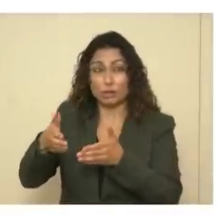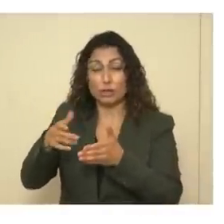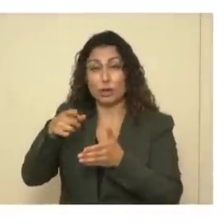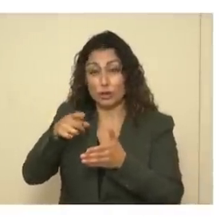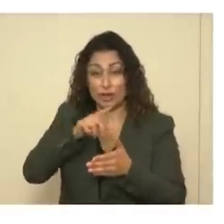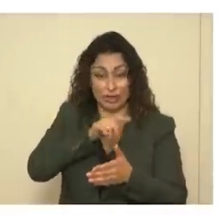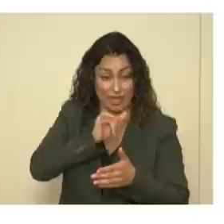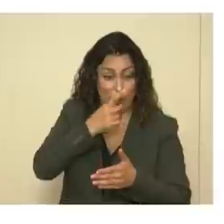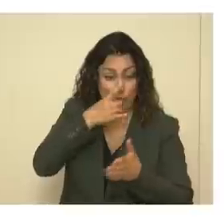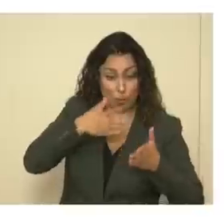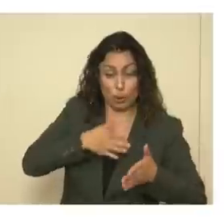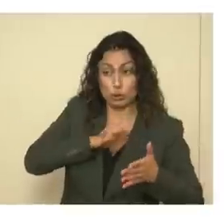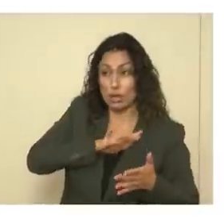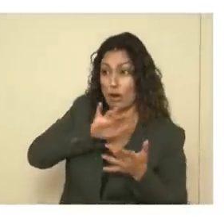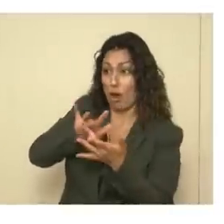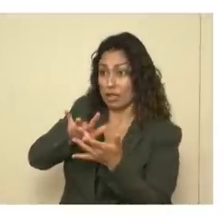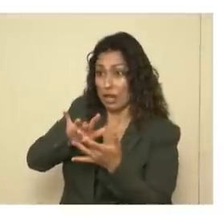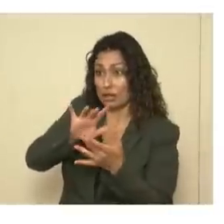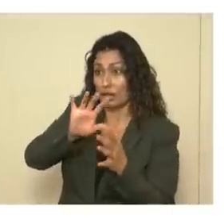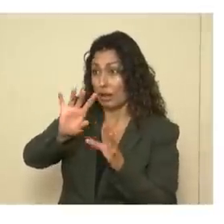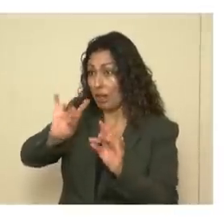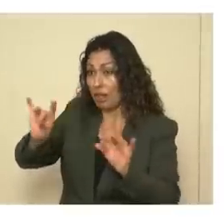and contact all those people,